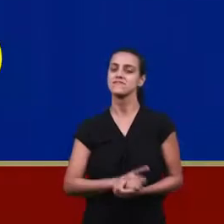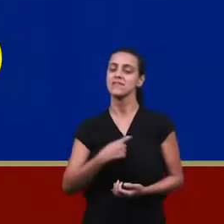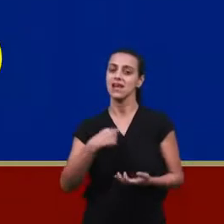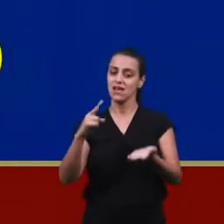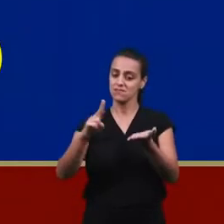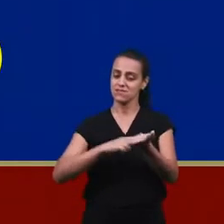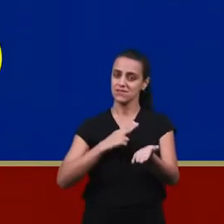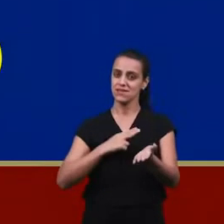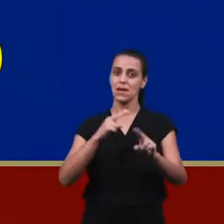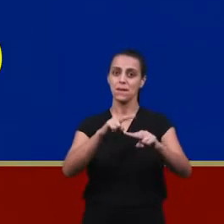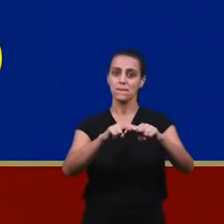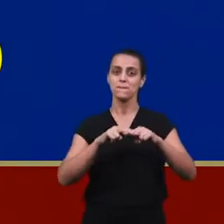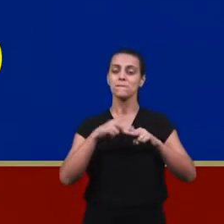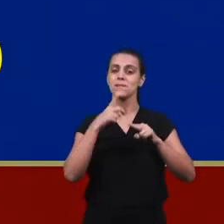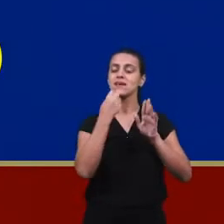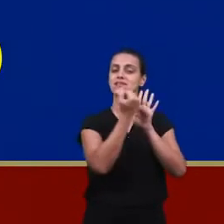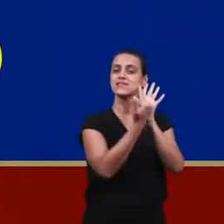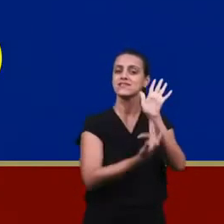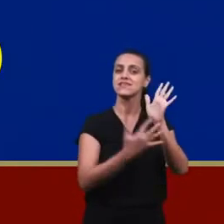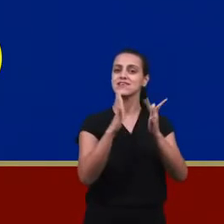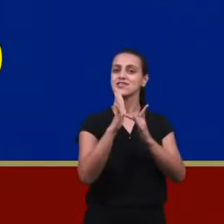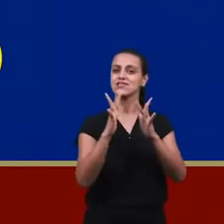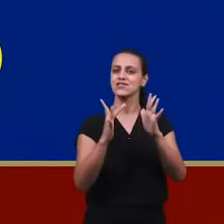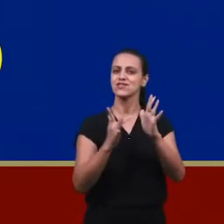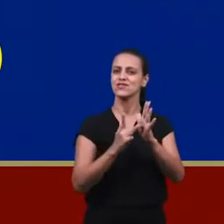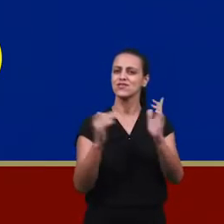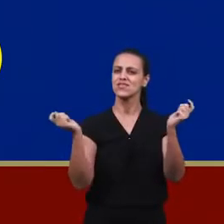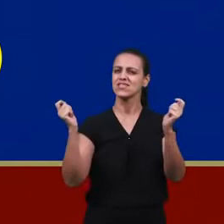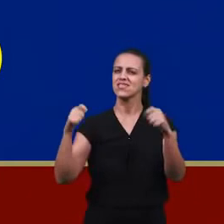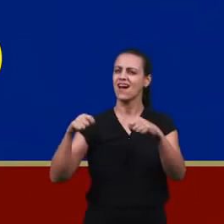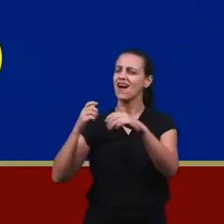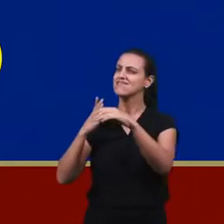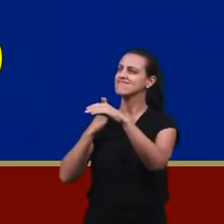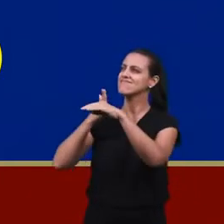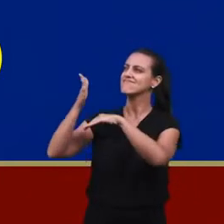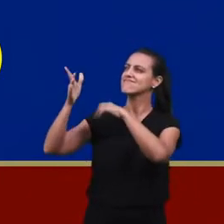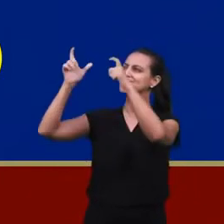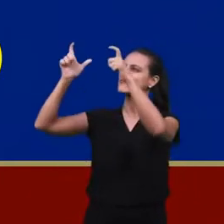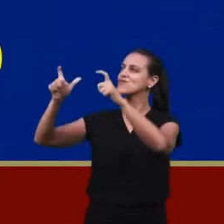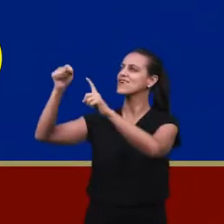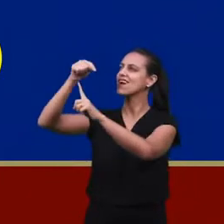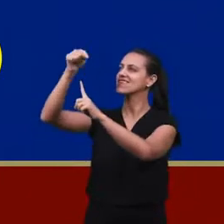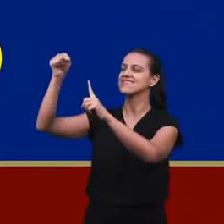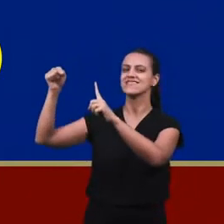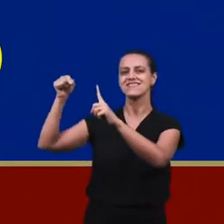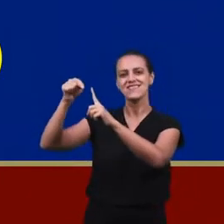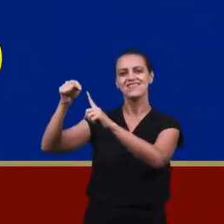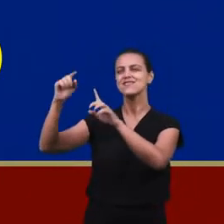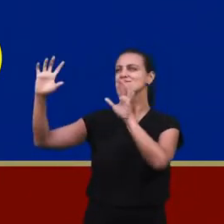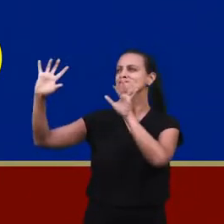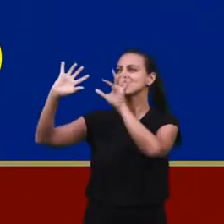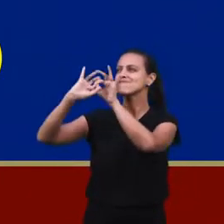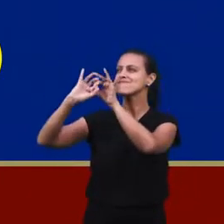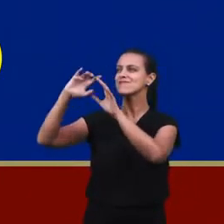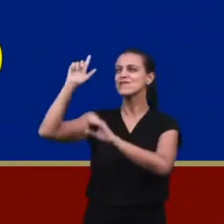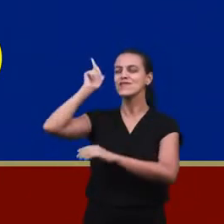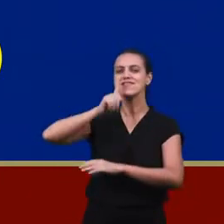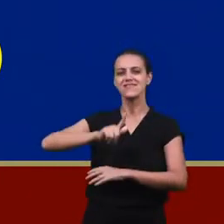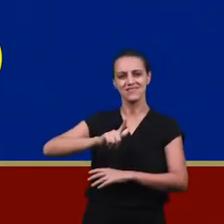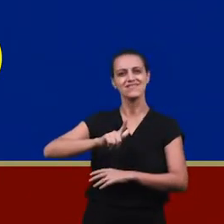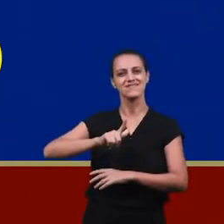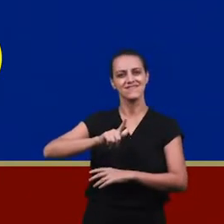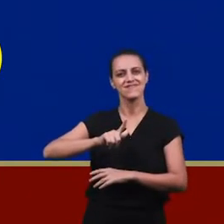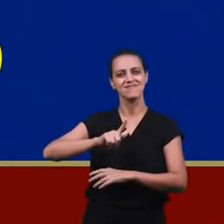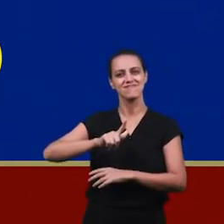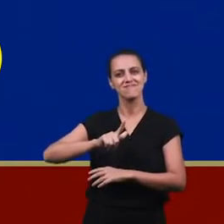She says, Through the blood of Jesus, we can enter the Holy of Holies in his fellowship. Though